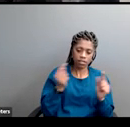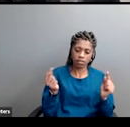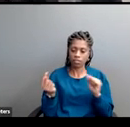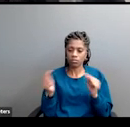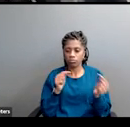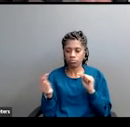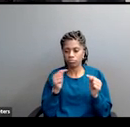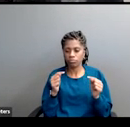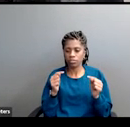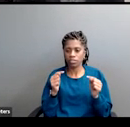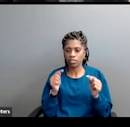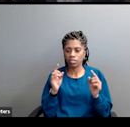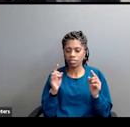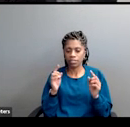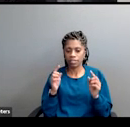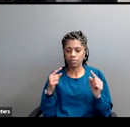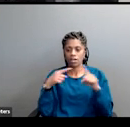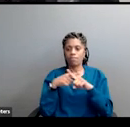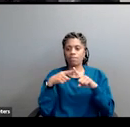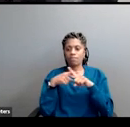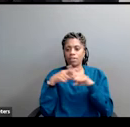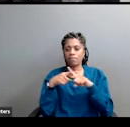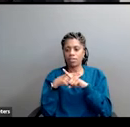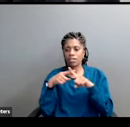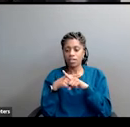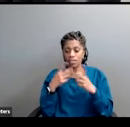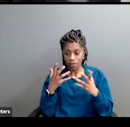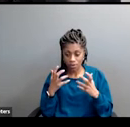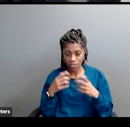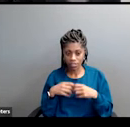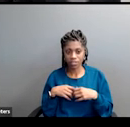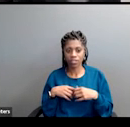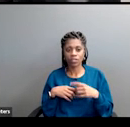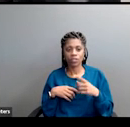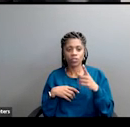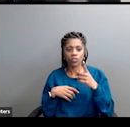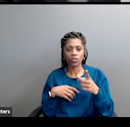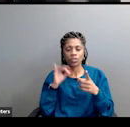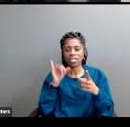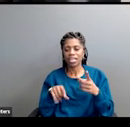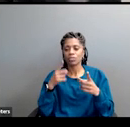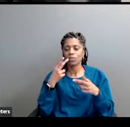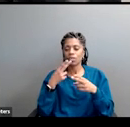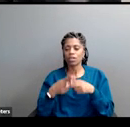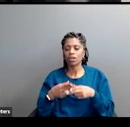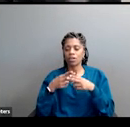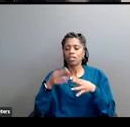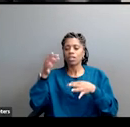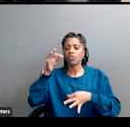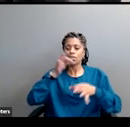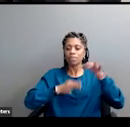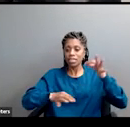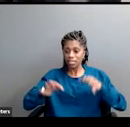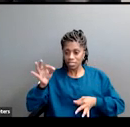communicate through dog whistle coded terms. This is the great replacement theory. We